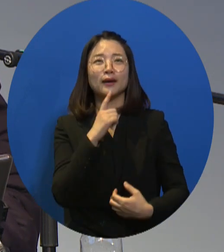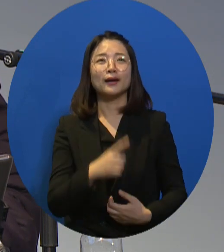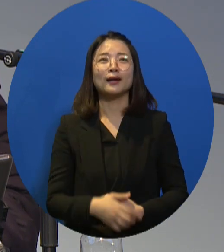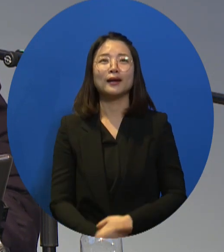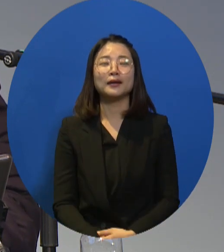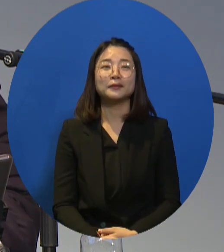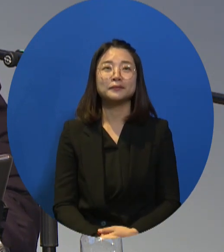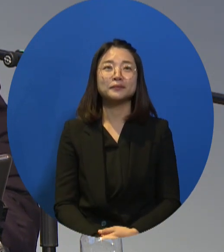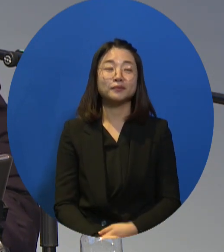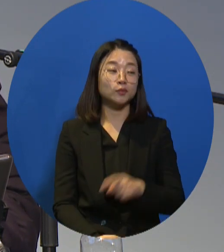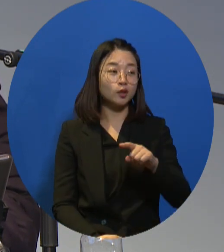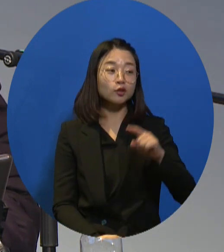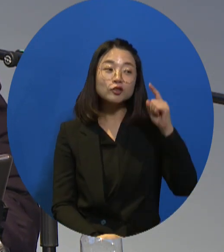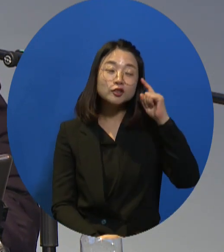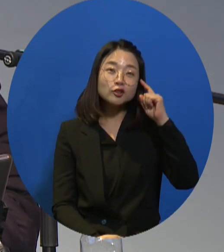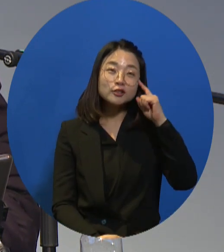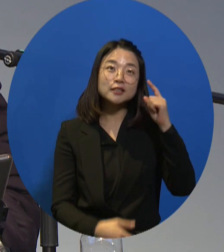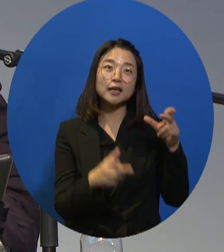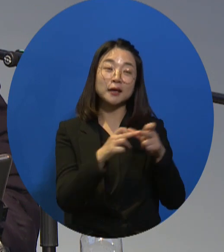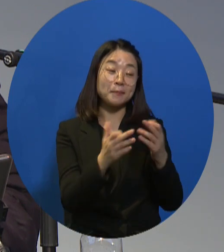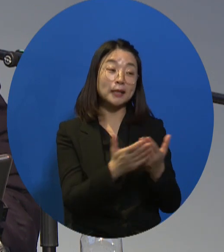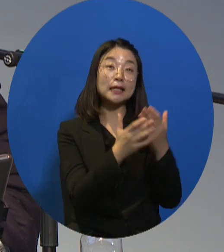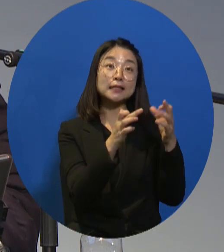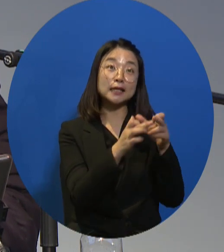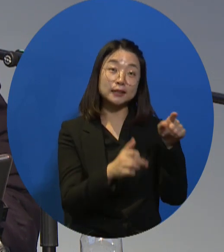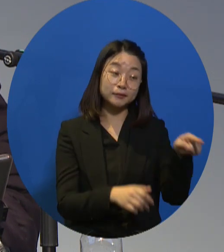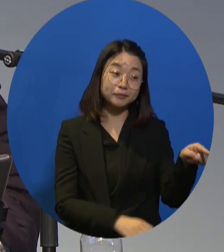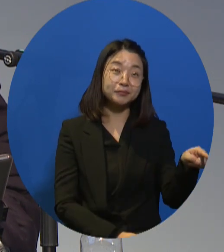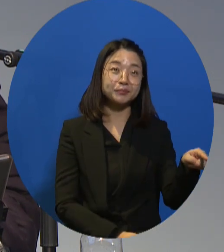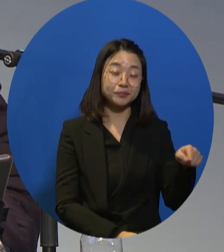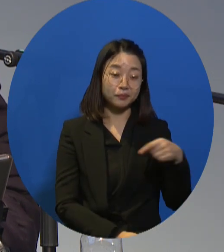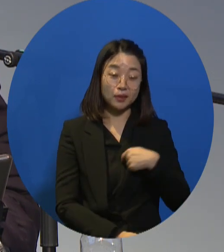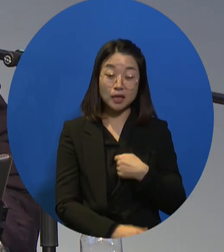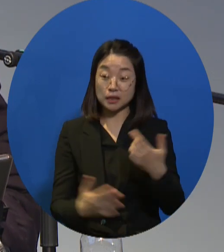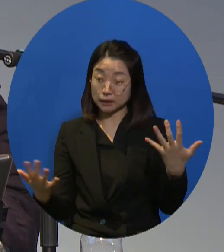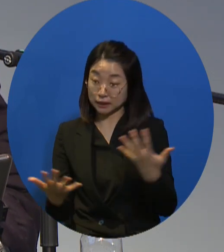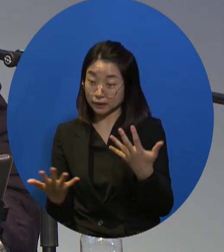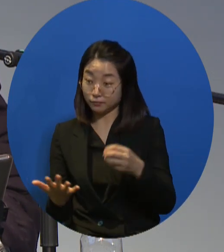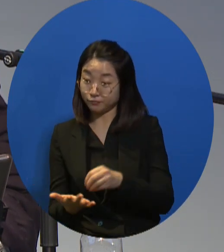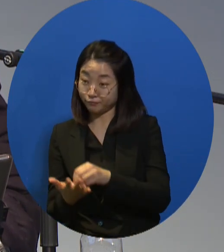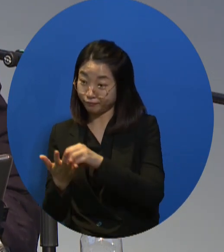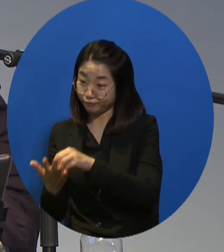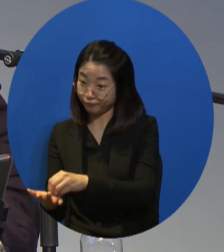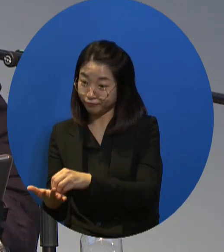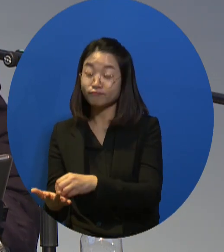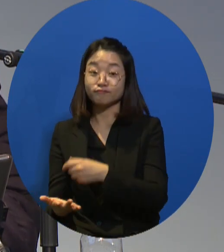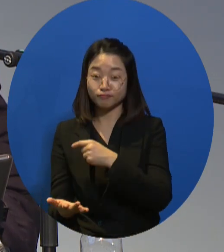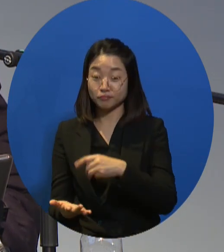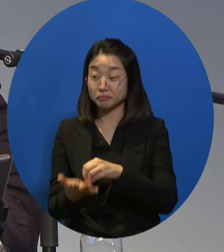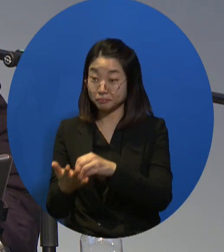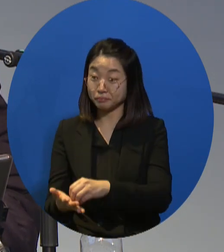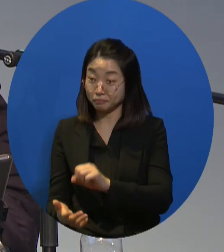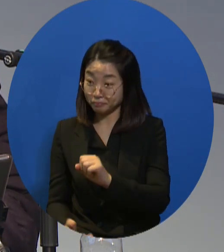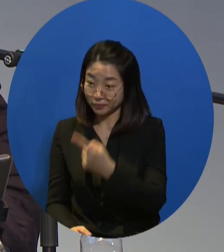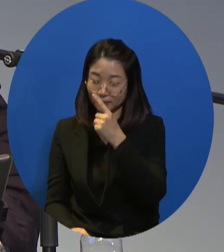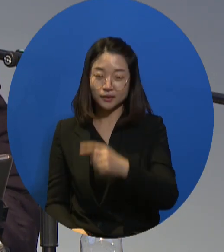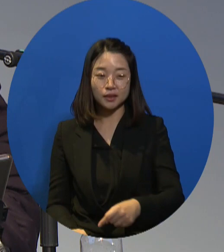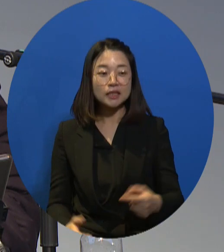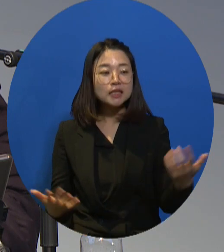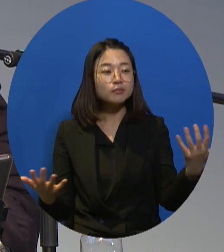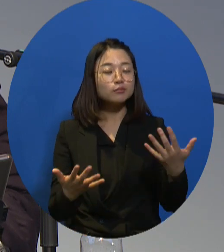happy that they were finally making money by doing some work. And because they are now